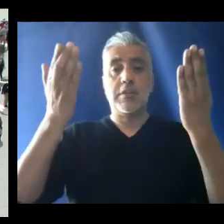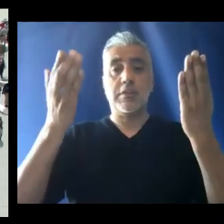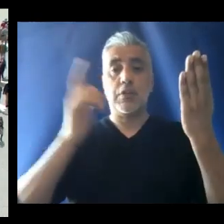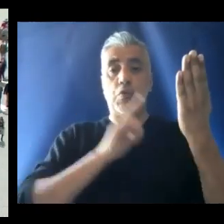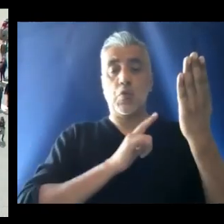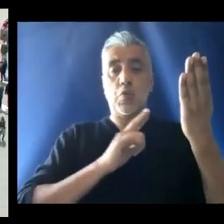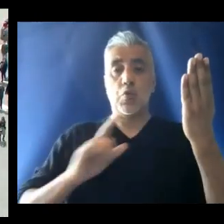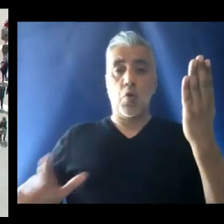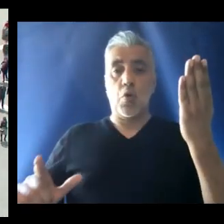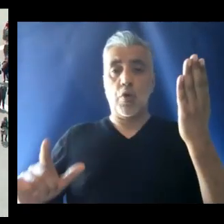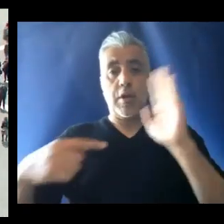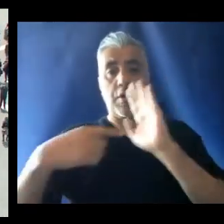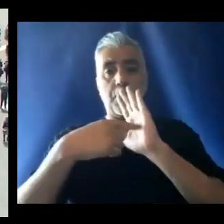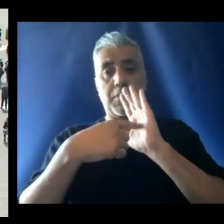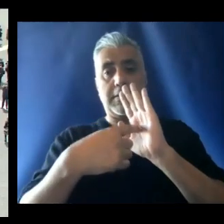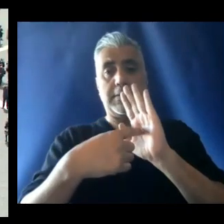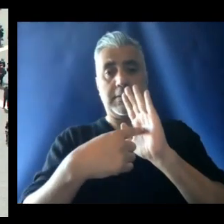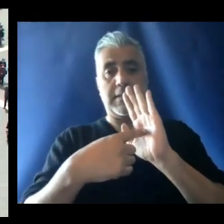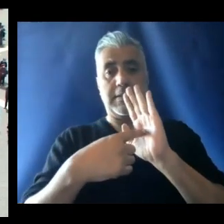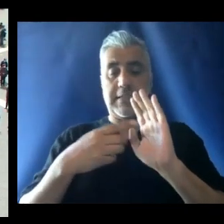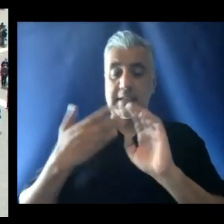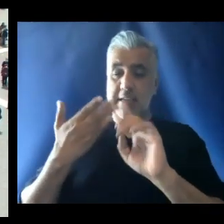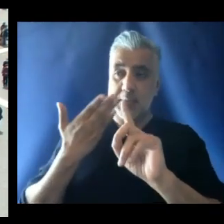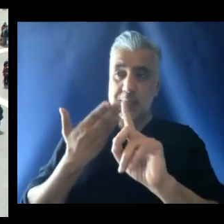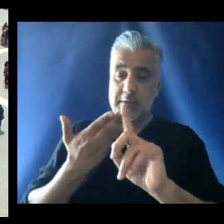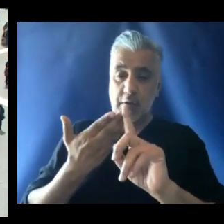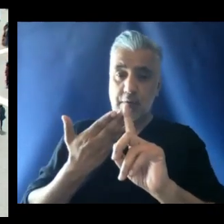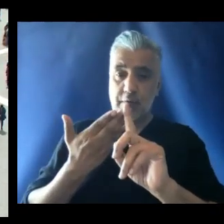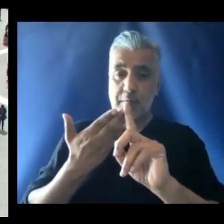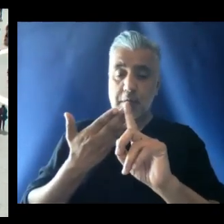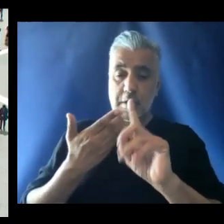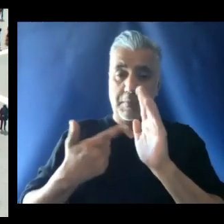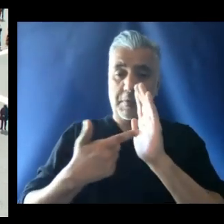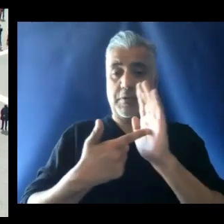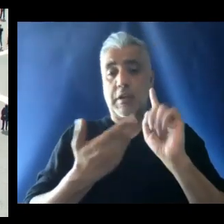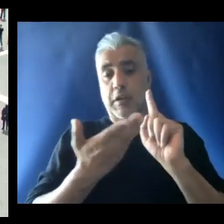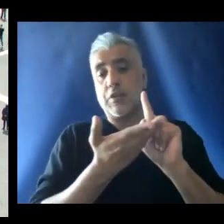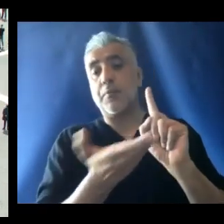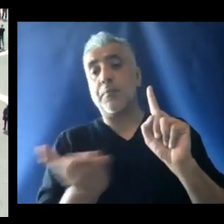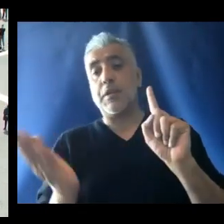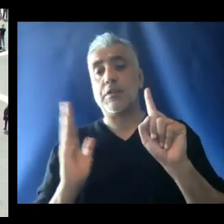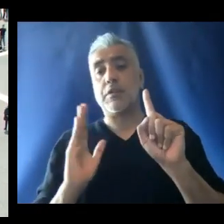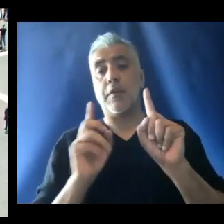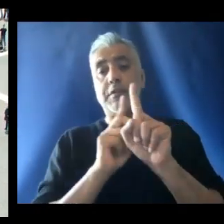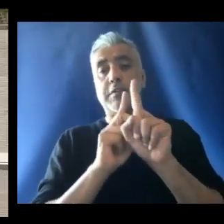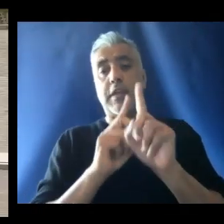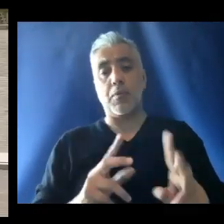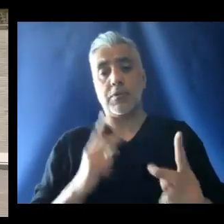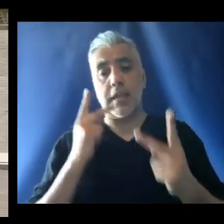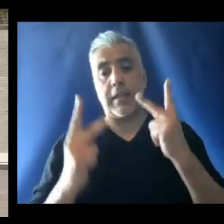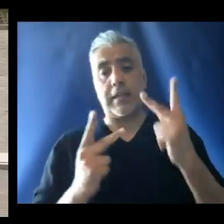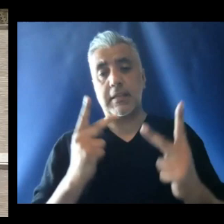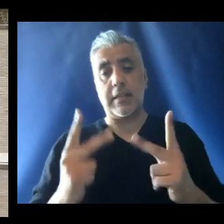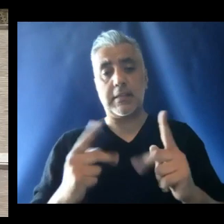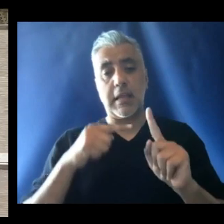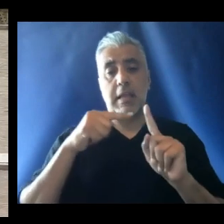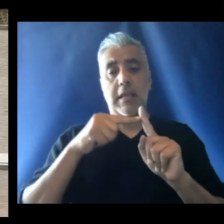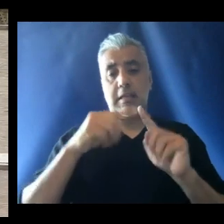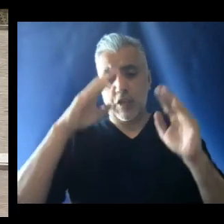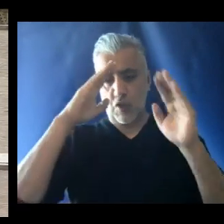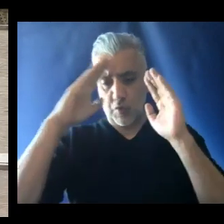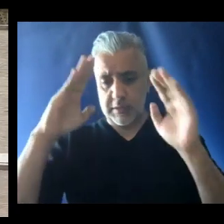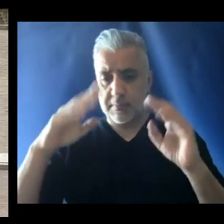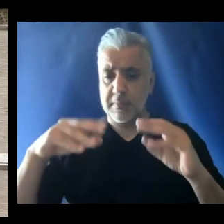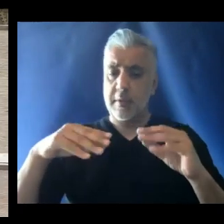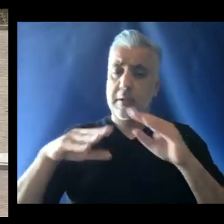presents himself in the midst of the group of disciples and guests, and he greets them,